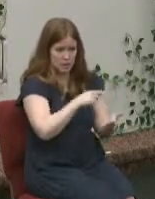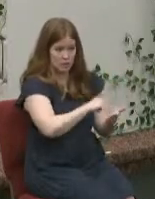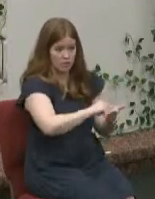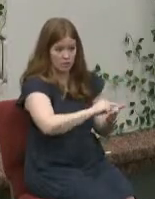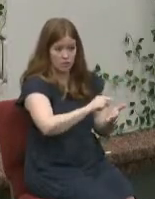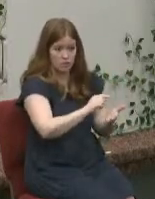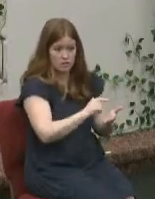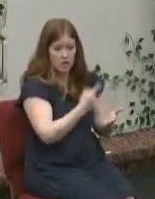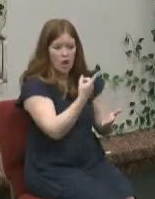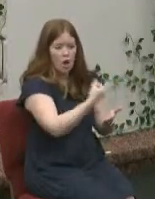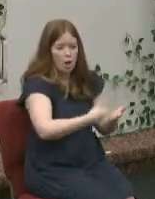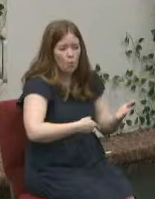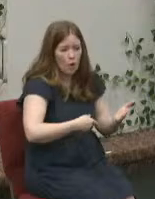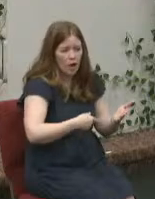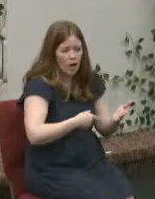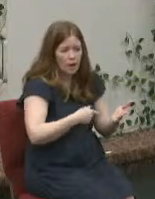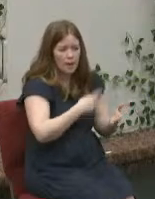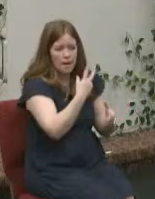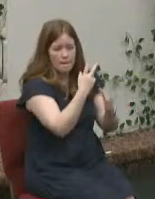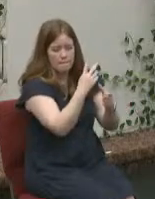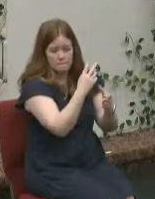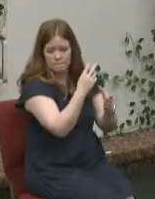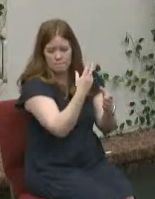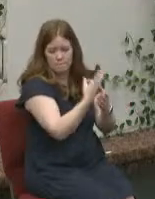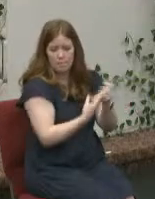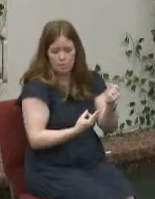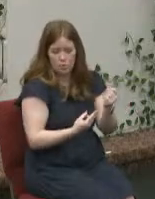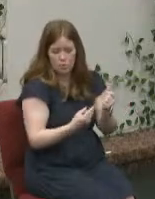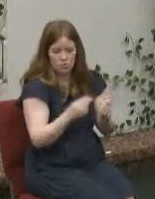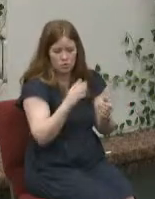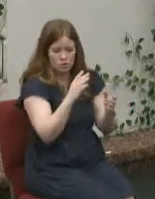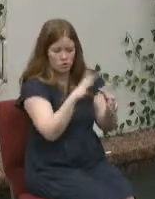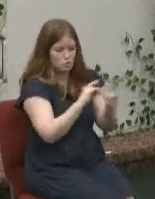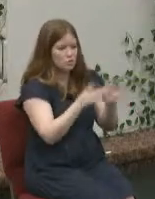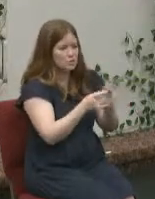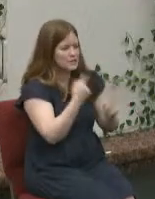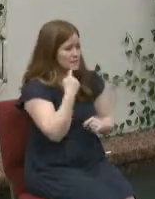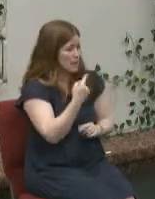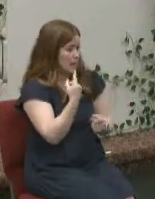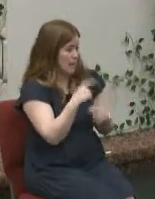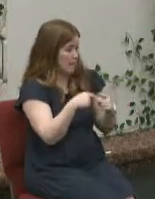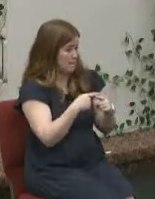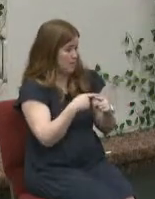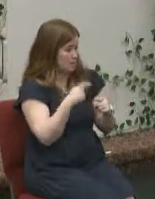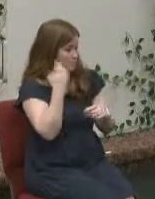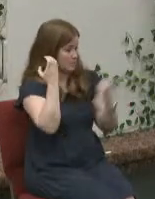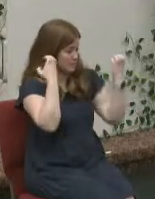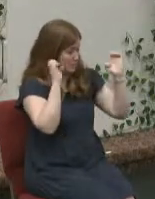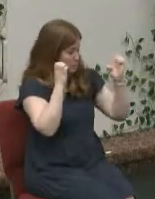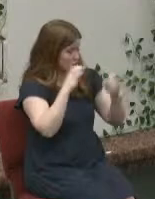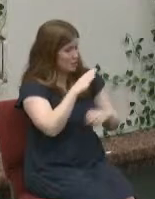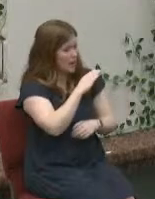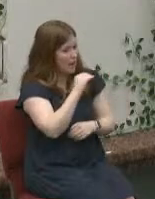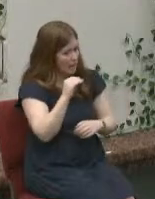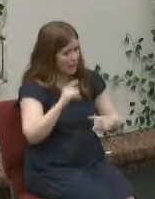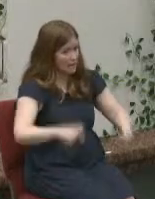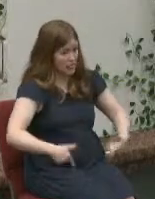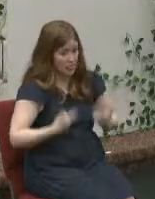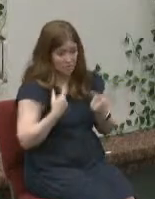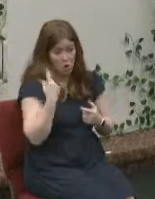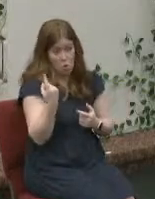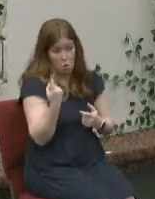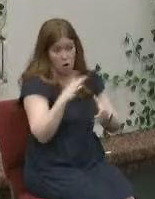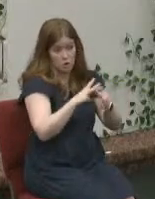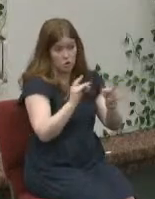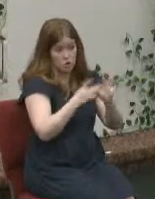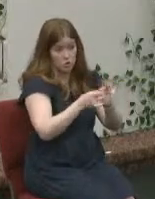we are going to see what they each say about Easter and more importantly what they say about life because one of these stories is God's story of